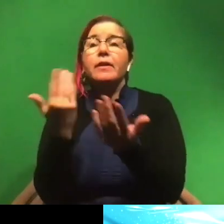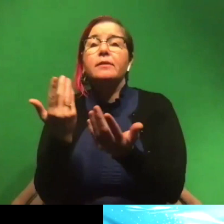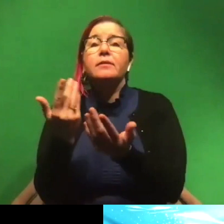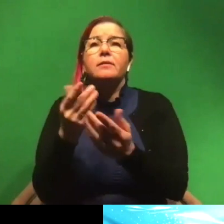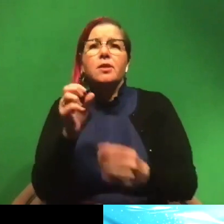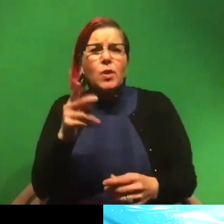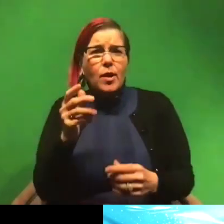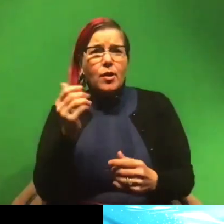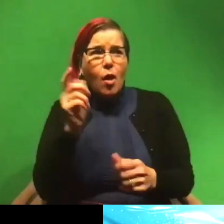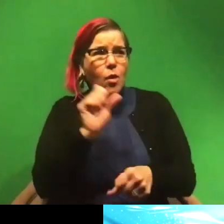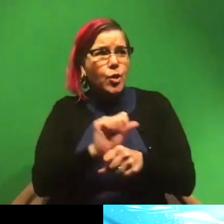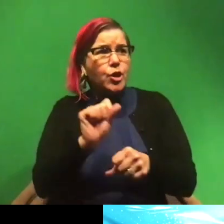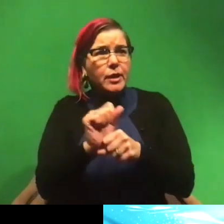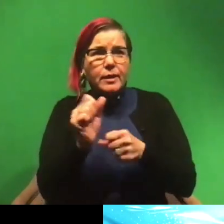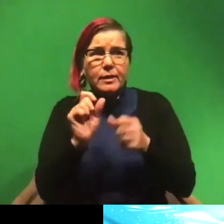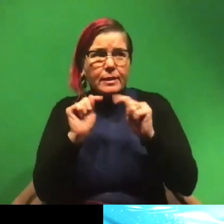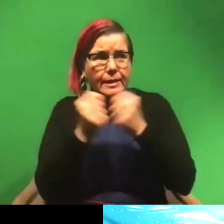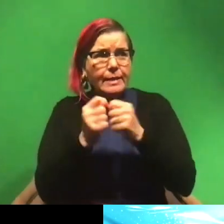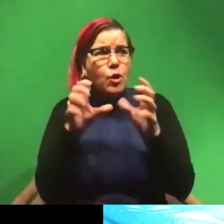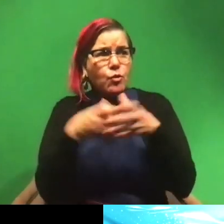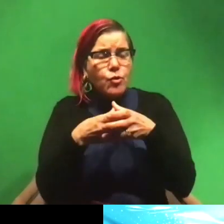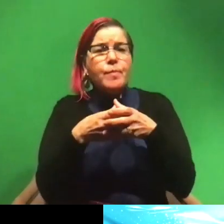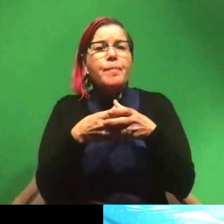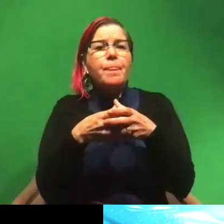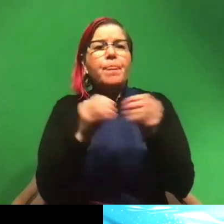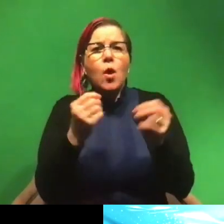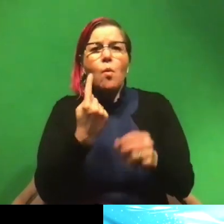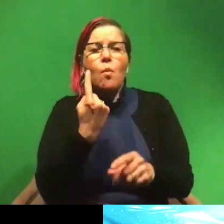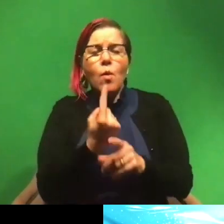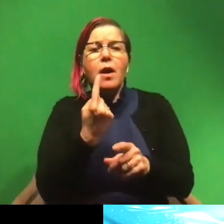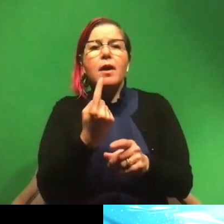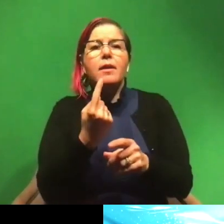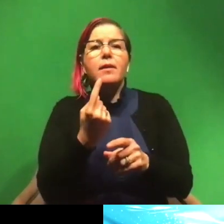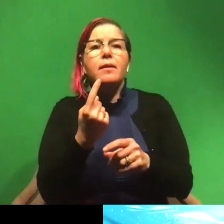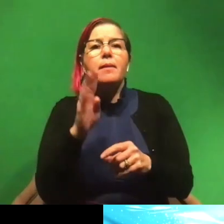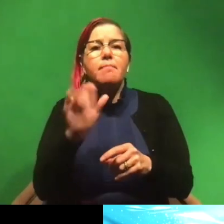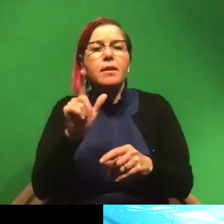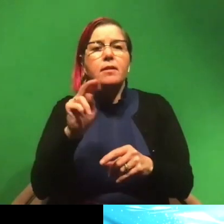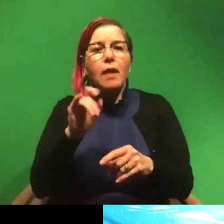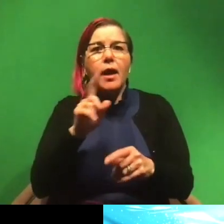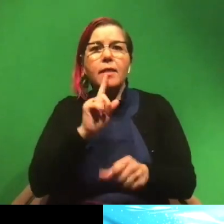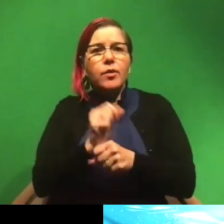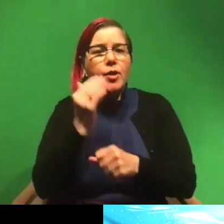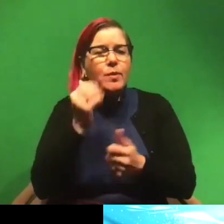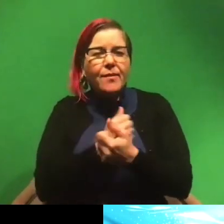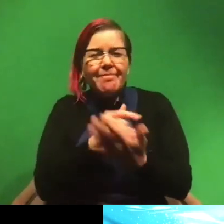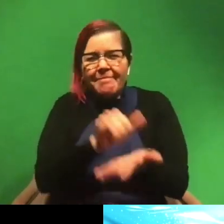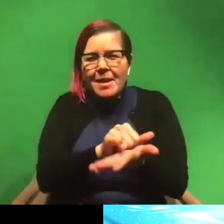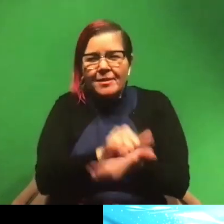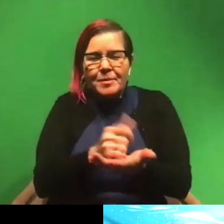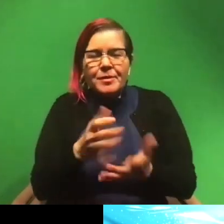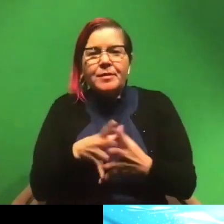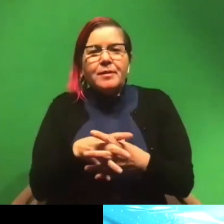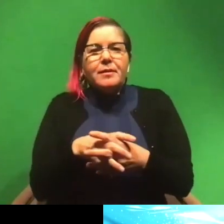okay. We're all working as a team and a group and there is no one like Bill Nye who knows literally everything, you know, like we're all